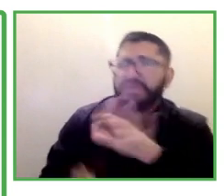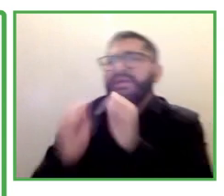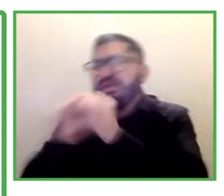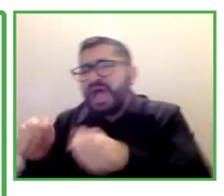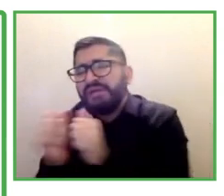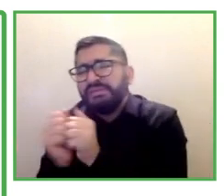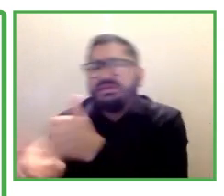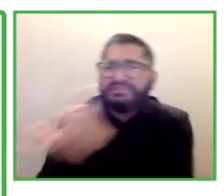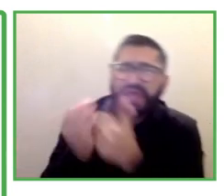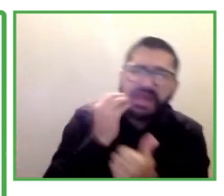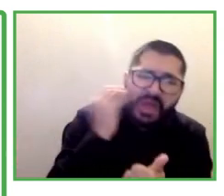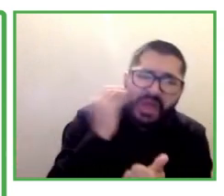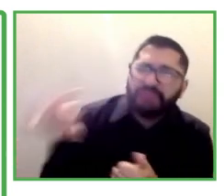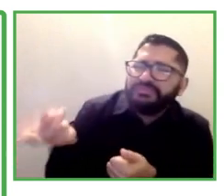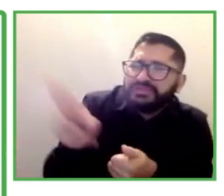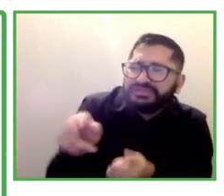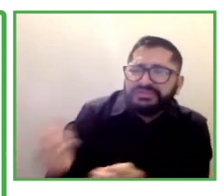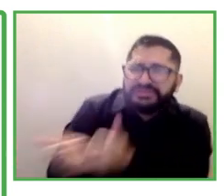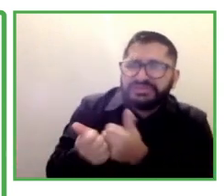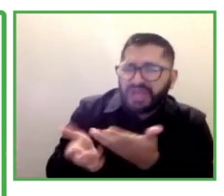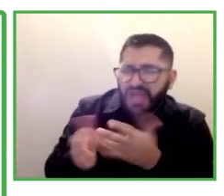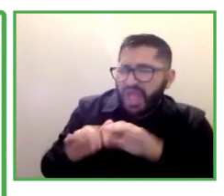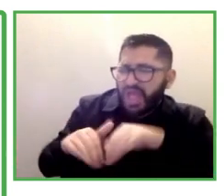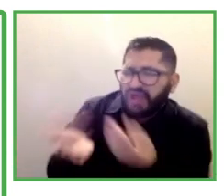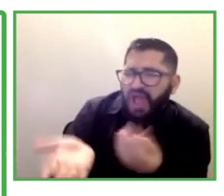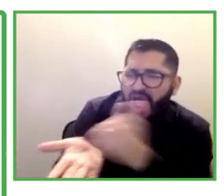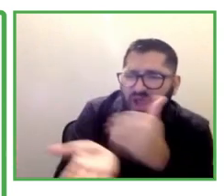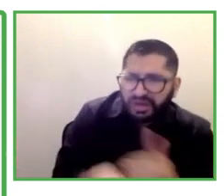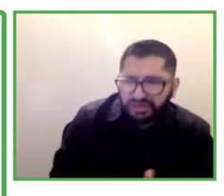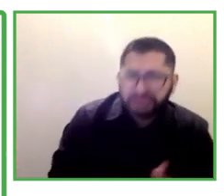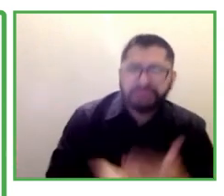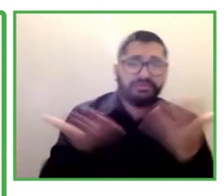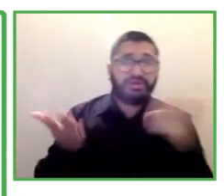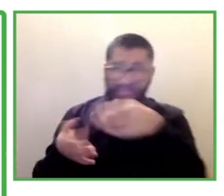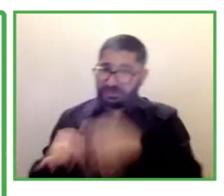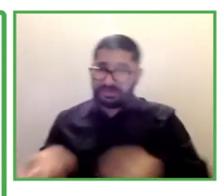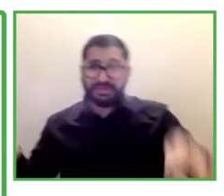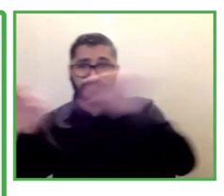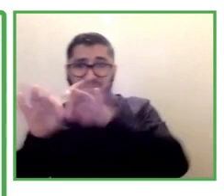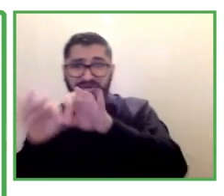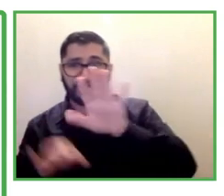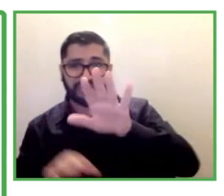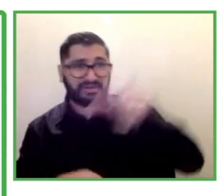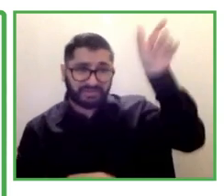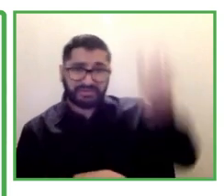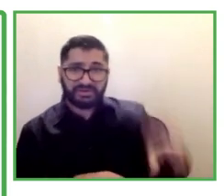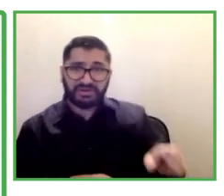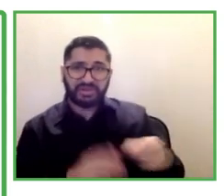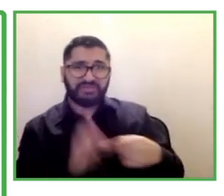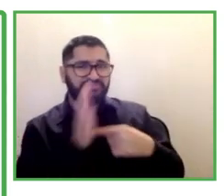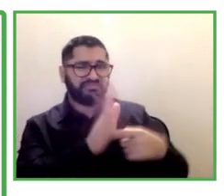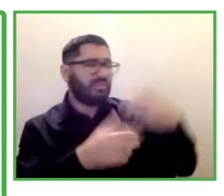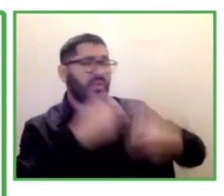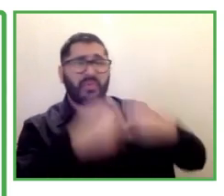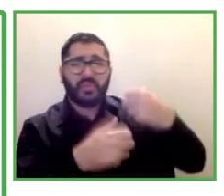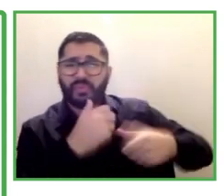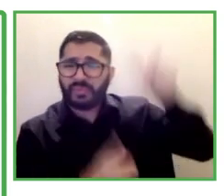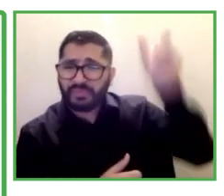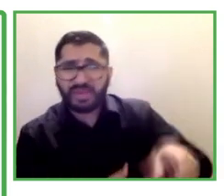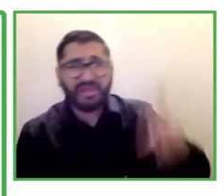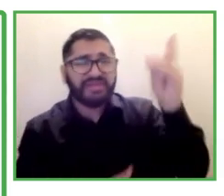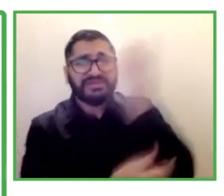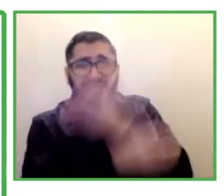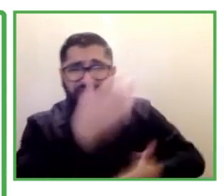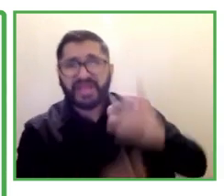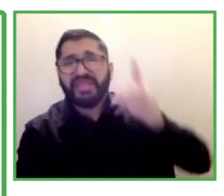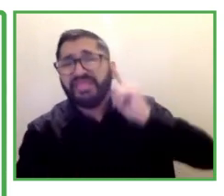and a person that was very oversensitive to touch. And the deaf person had to use the touching in order to communicate.